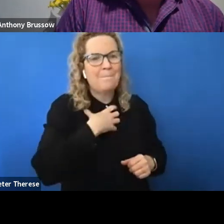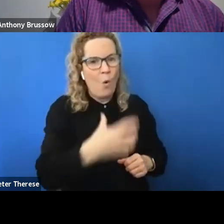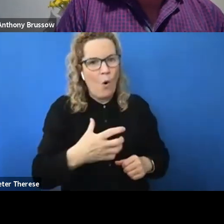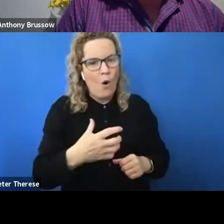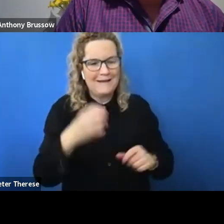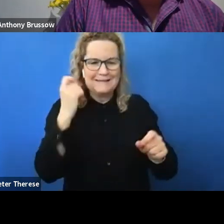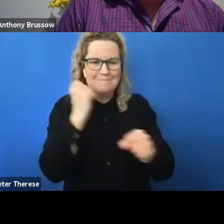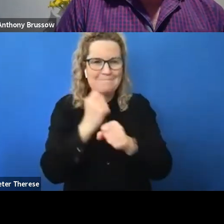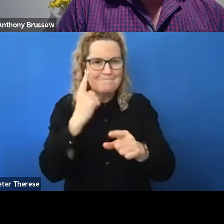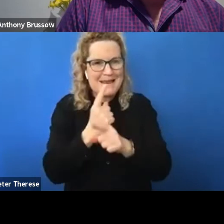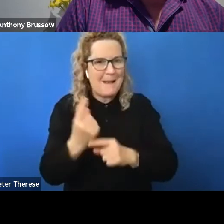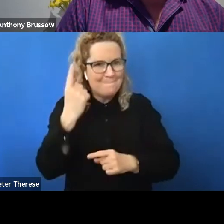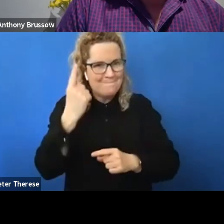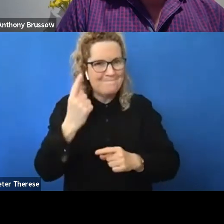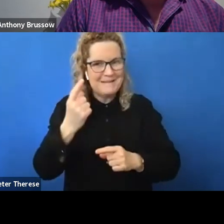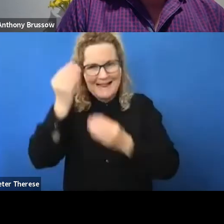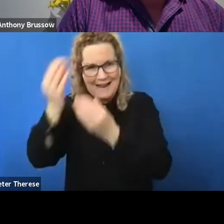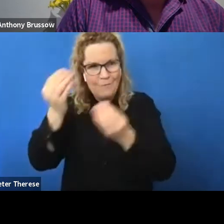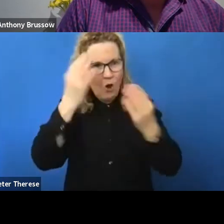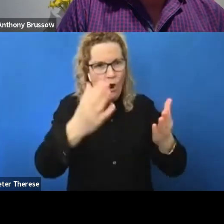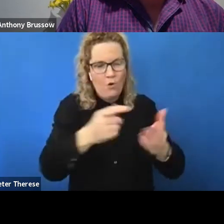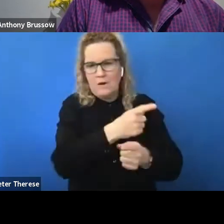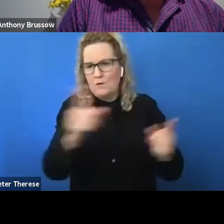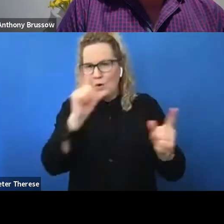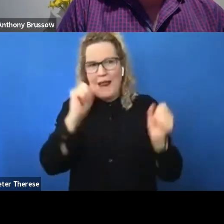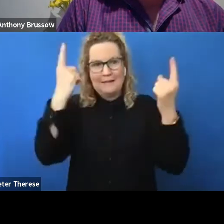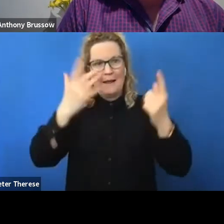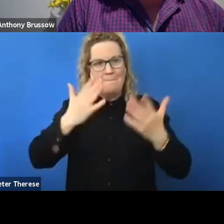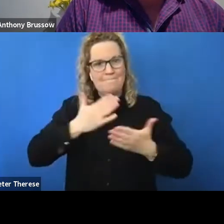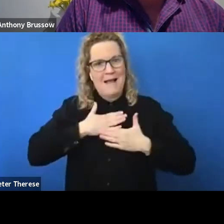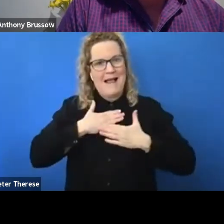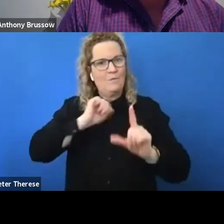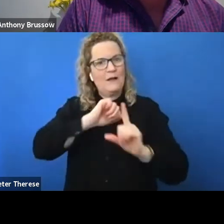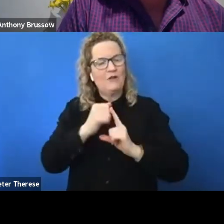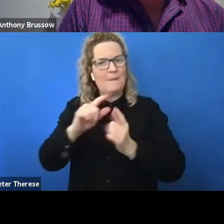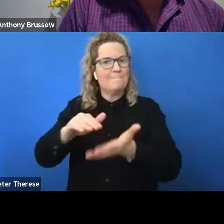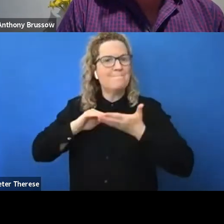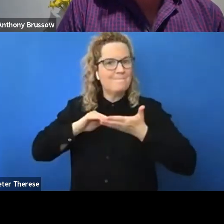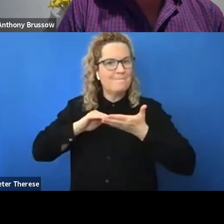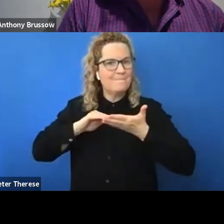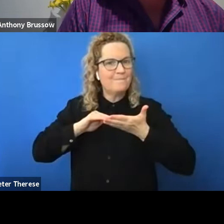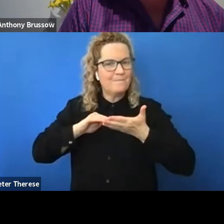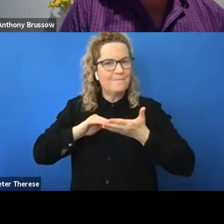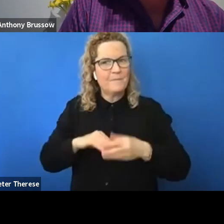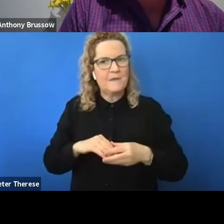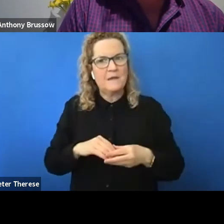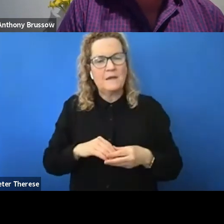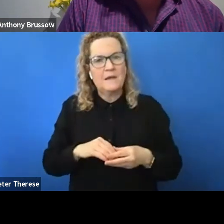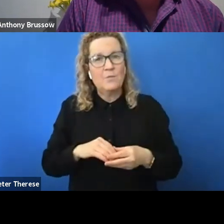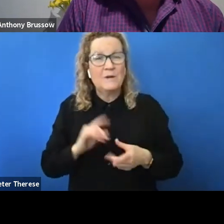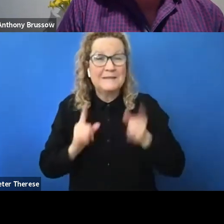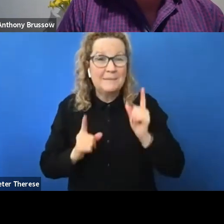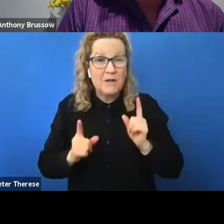situation and to be able to help me. Because what actually happens a lot of times, we're too scared.